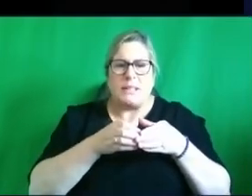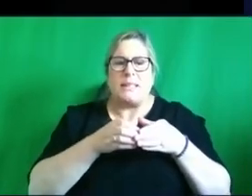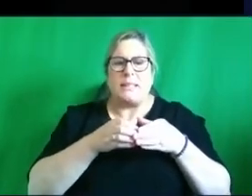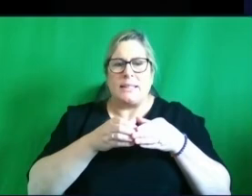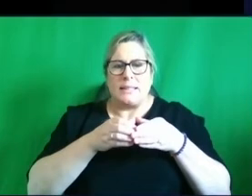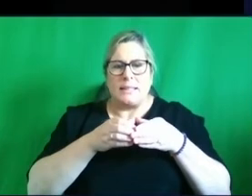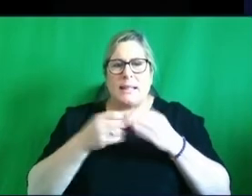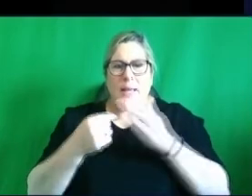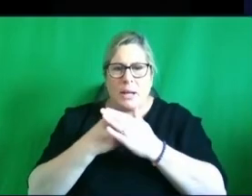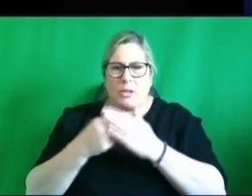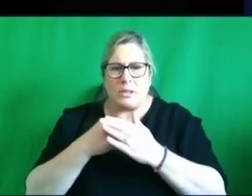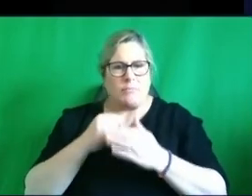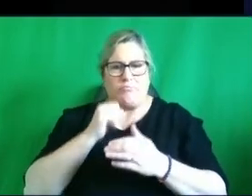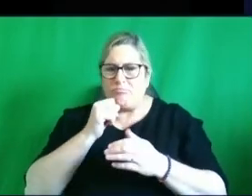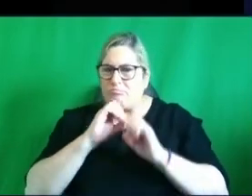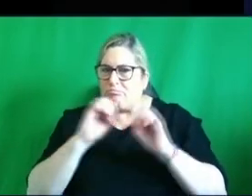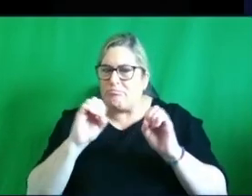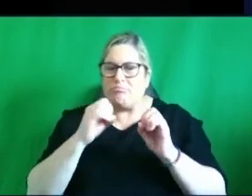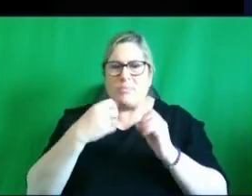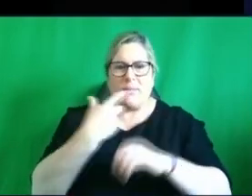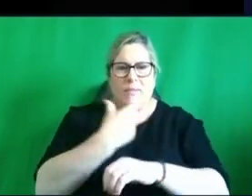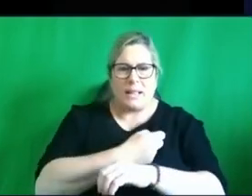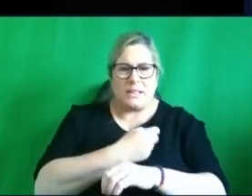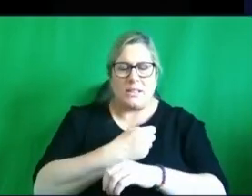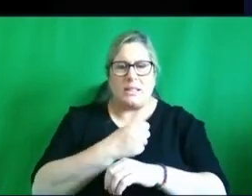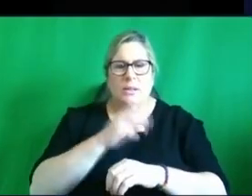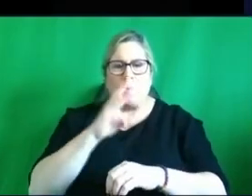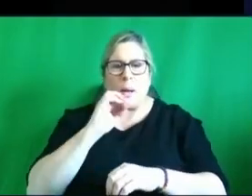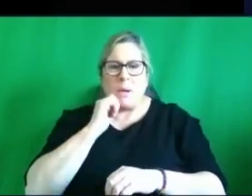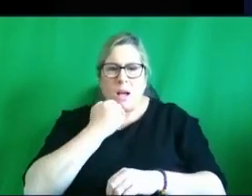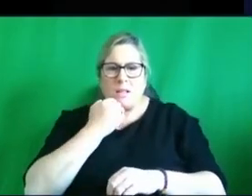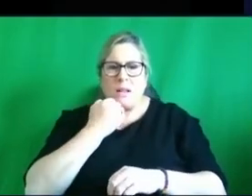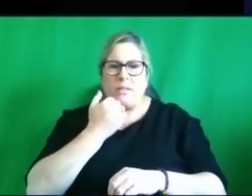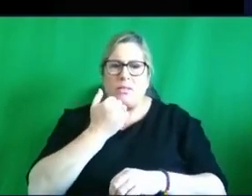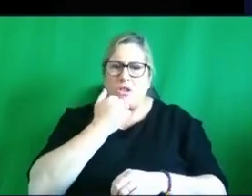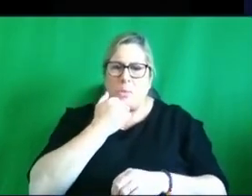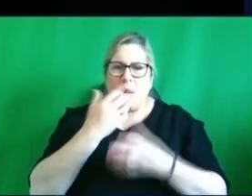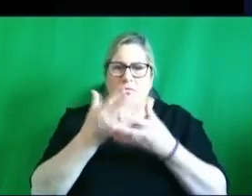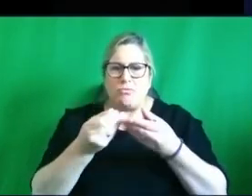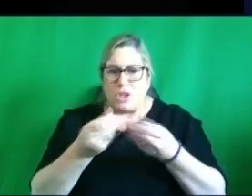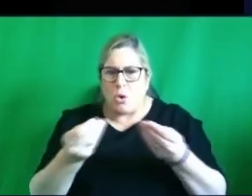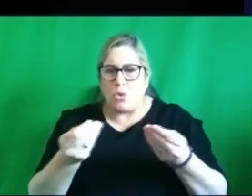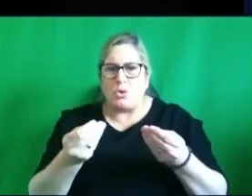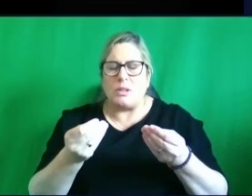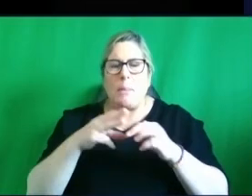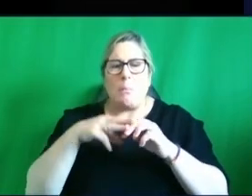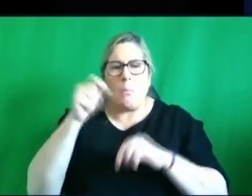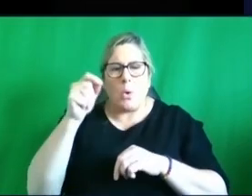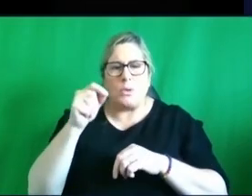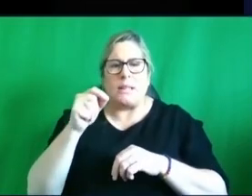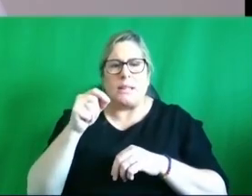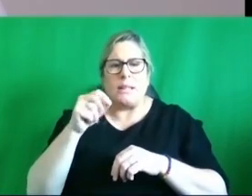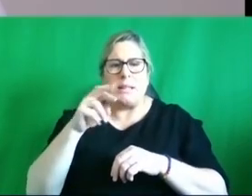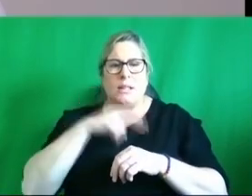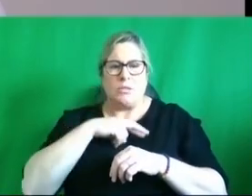get vaccinated um due to a number of resources mostly is a really cultural